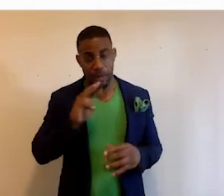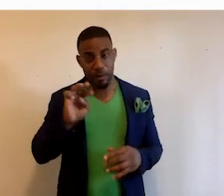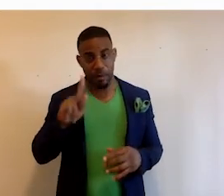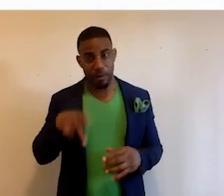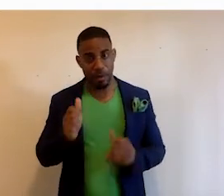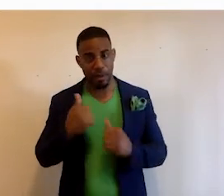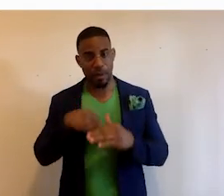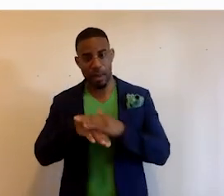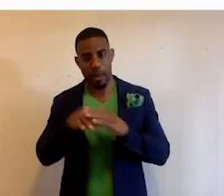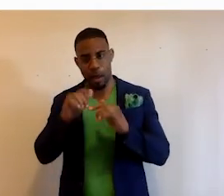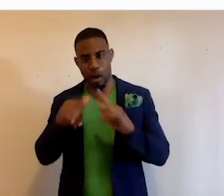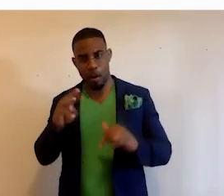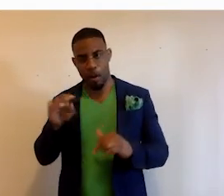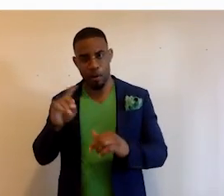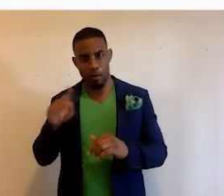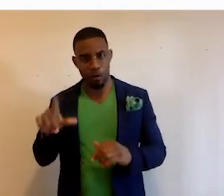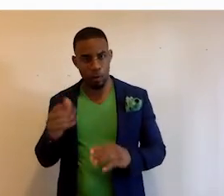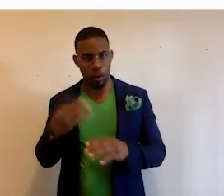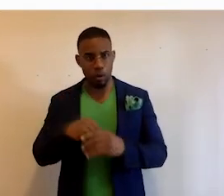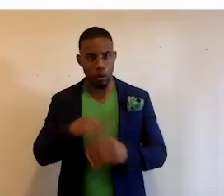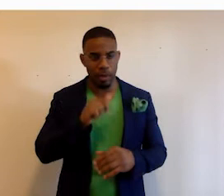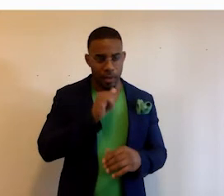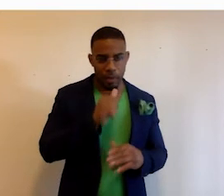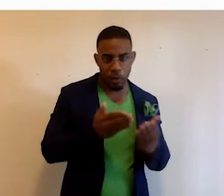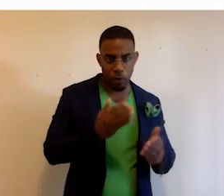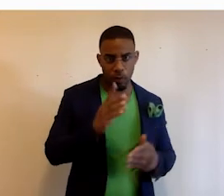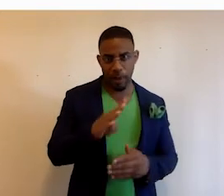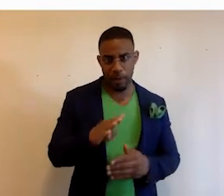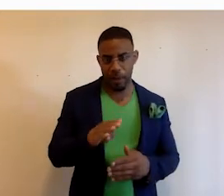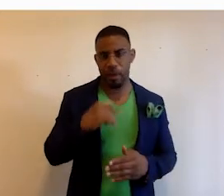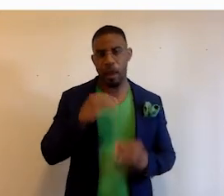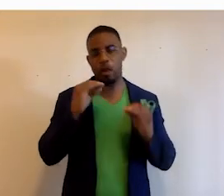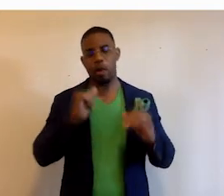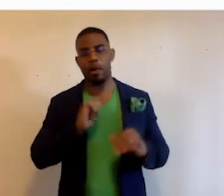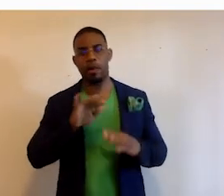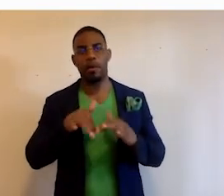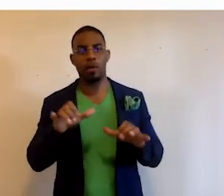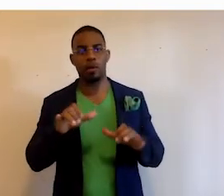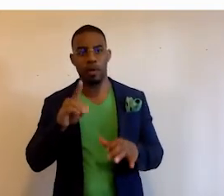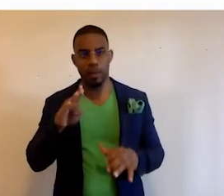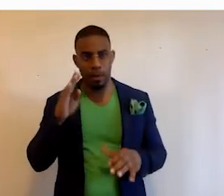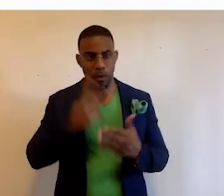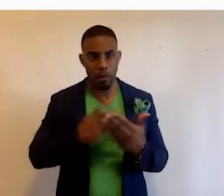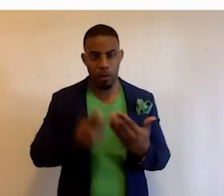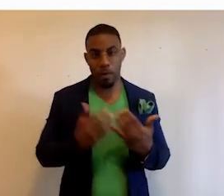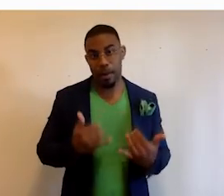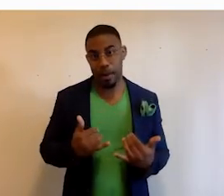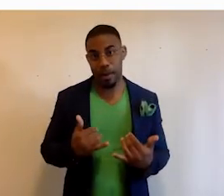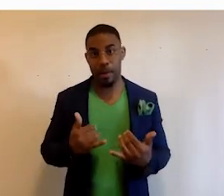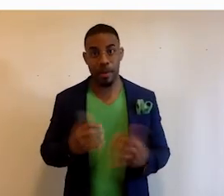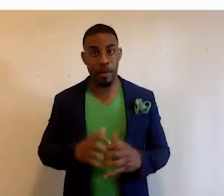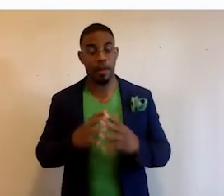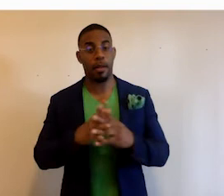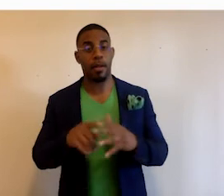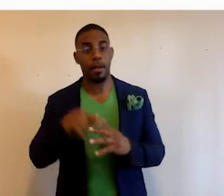gave me access to all of Microsoft's tools, including the SQL Server database. So, I taught myself how to do database programming now and launched